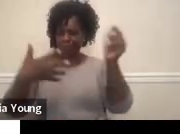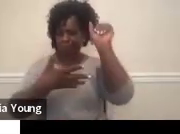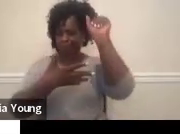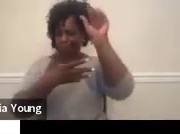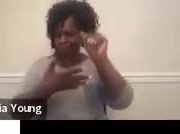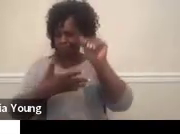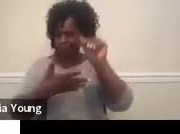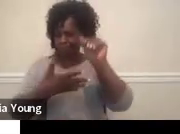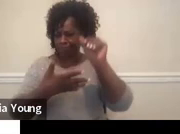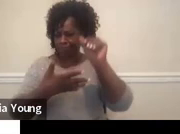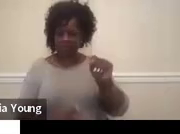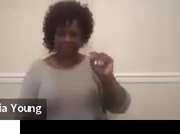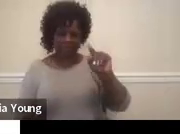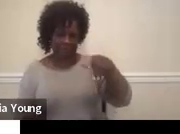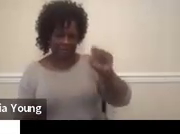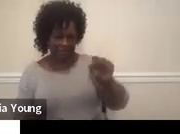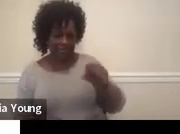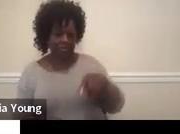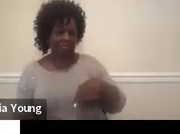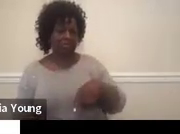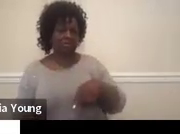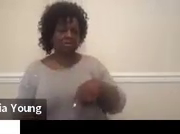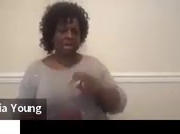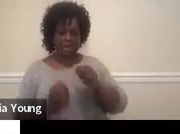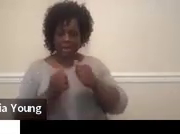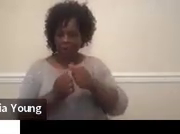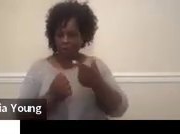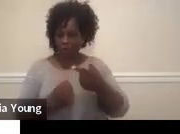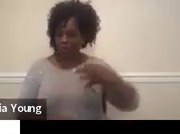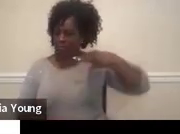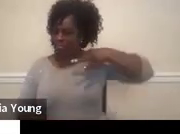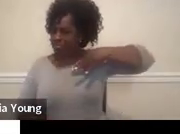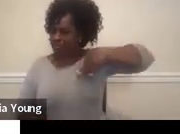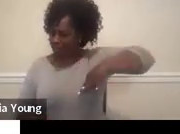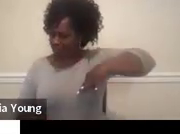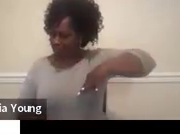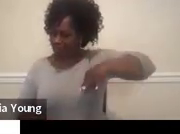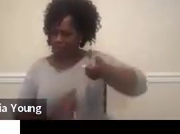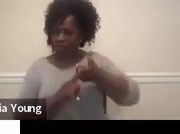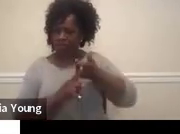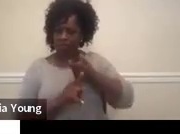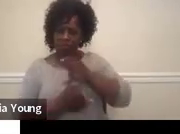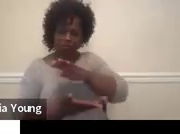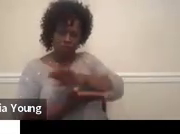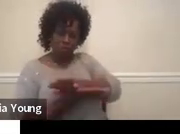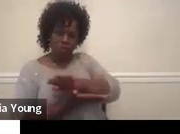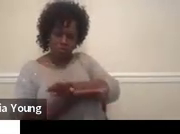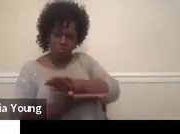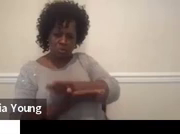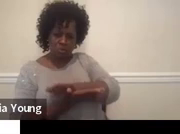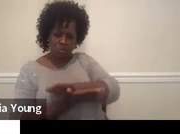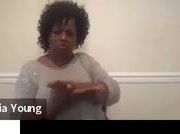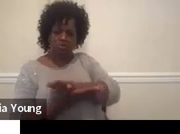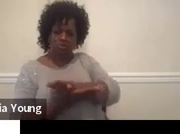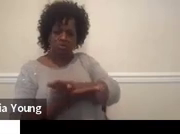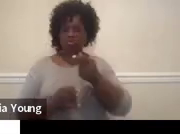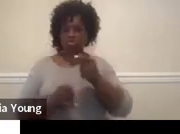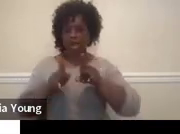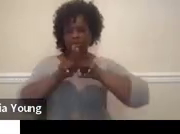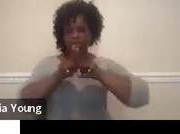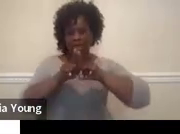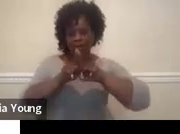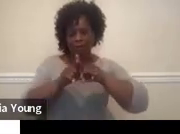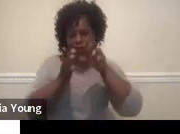tricks to how you as a school could potentially set up a job shadow or,